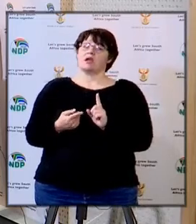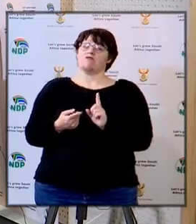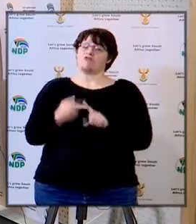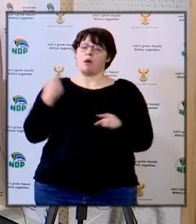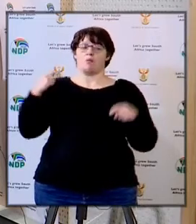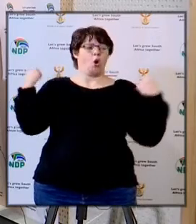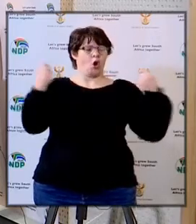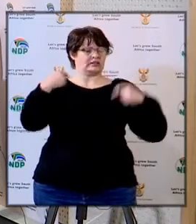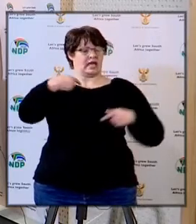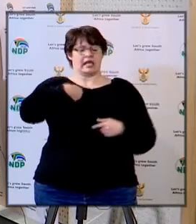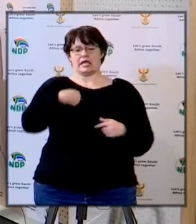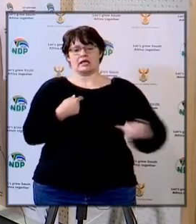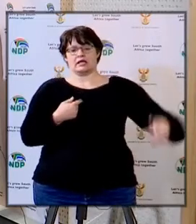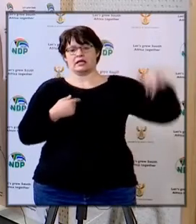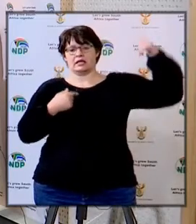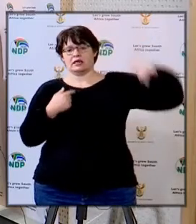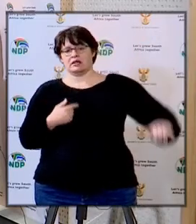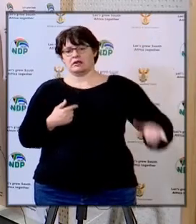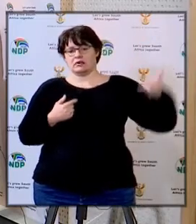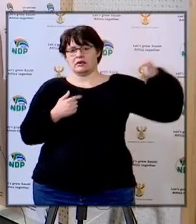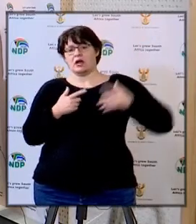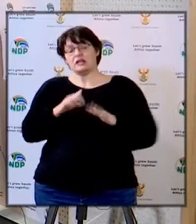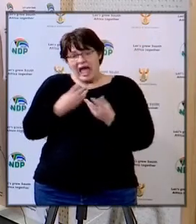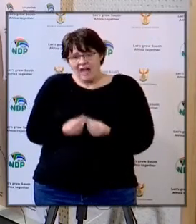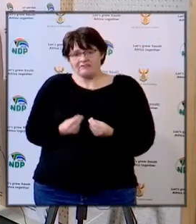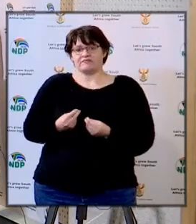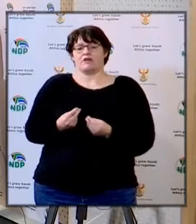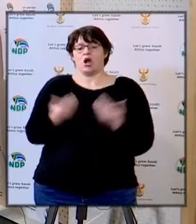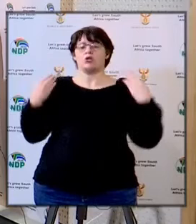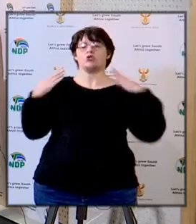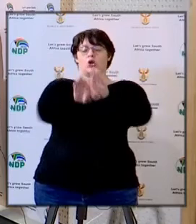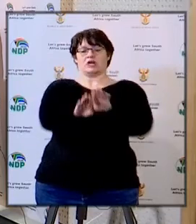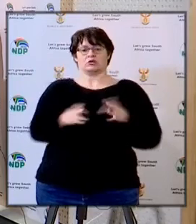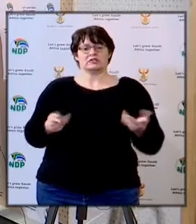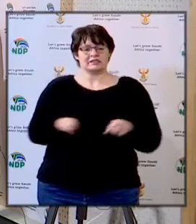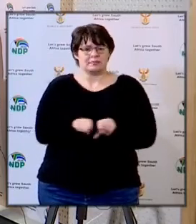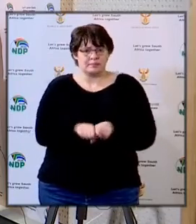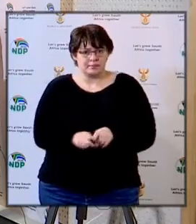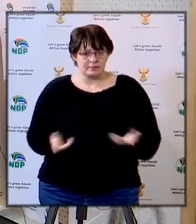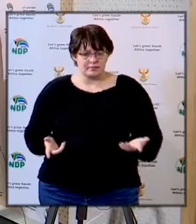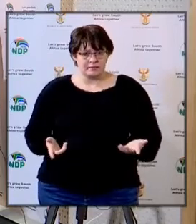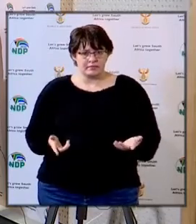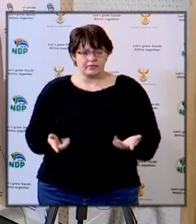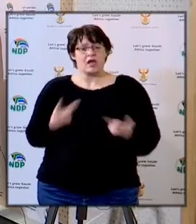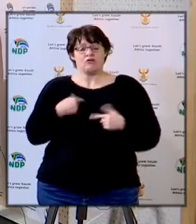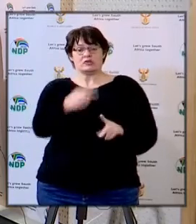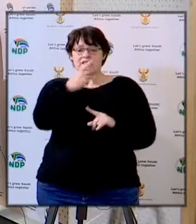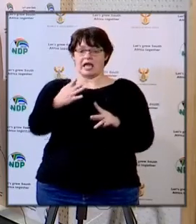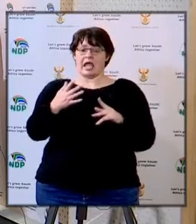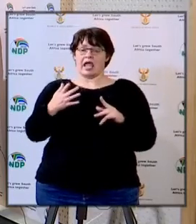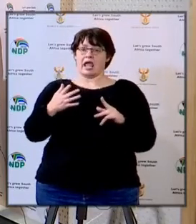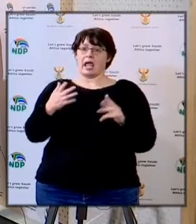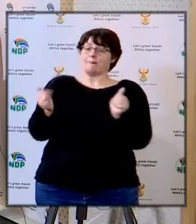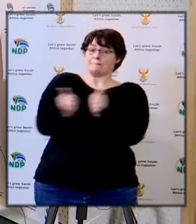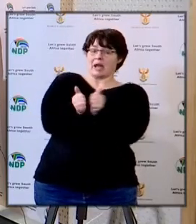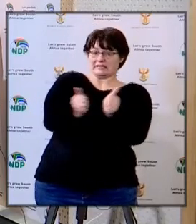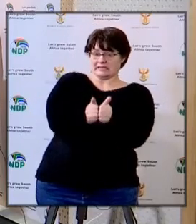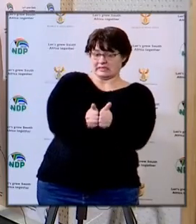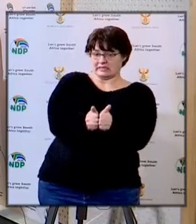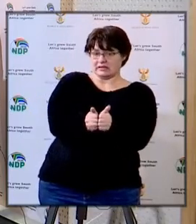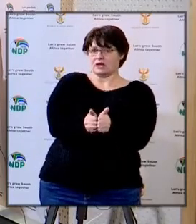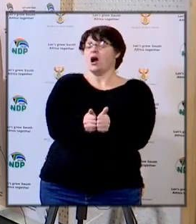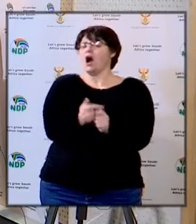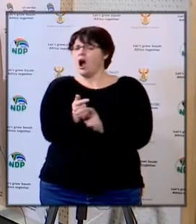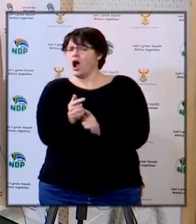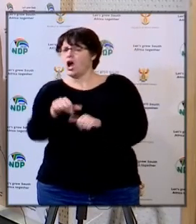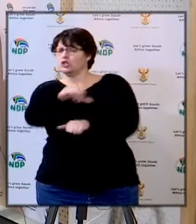a holiday so the question is there has been this lockdown for example did you when I say partnership did you prepare